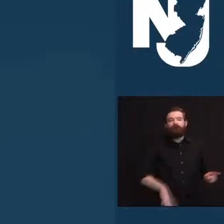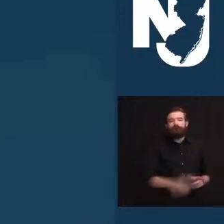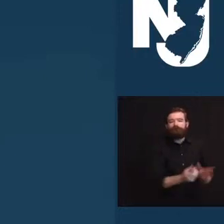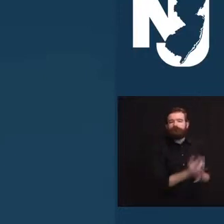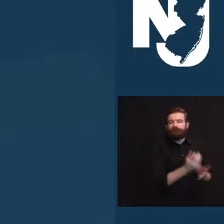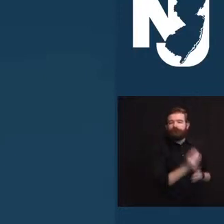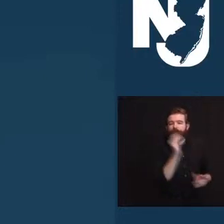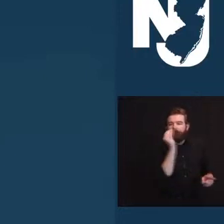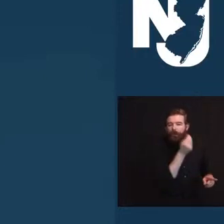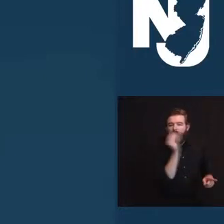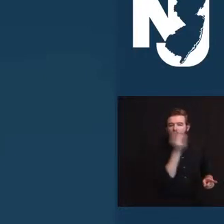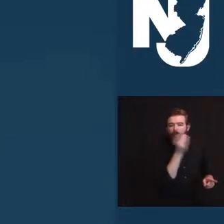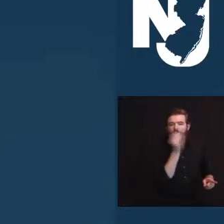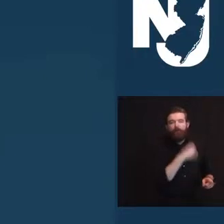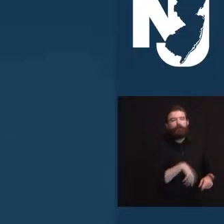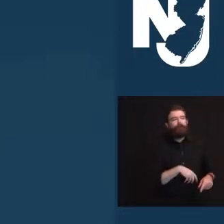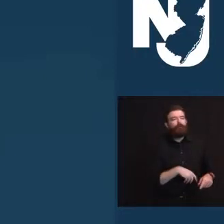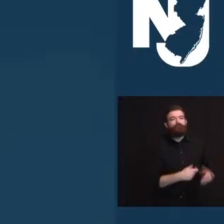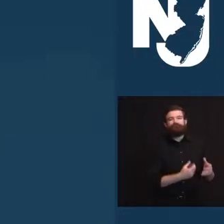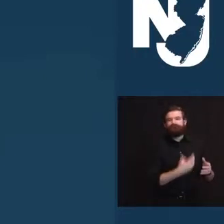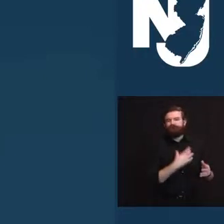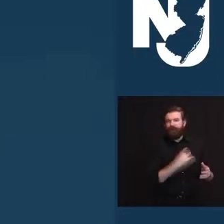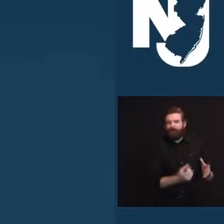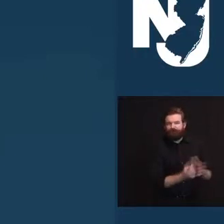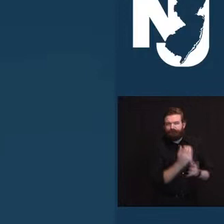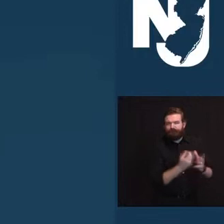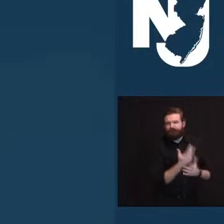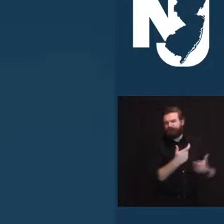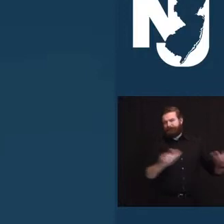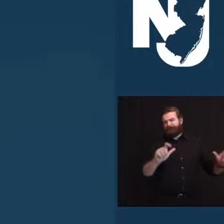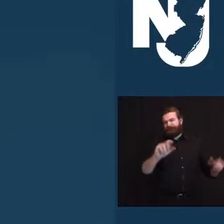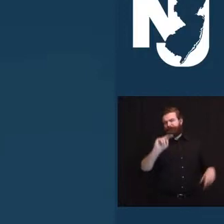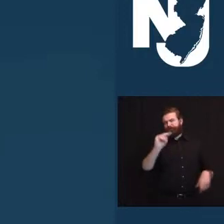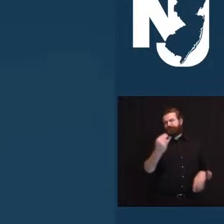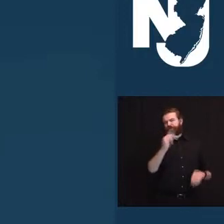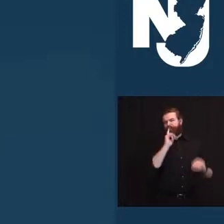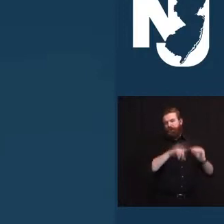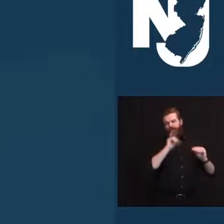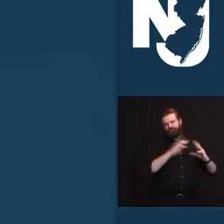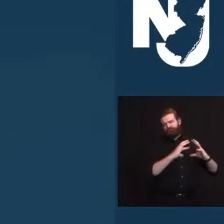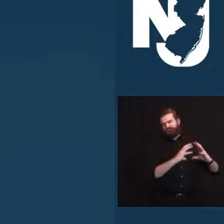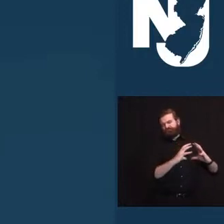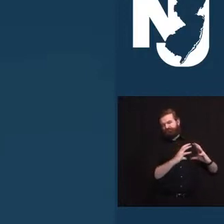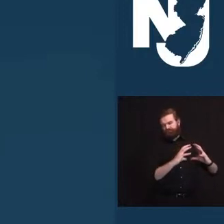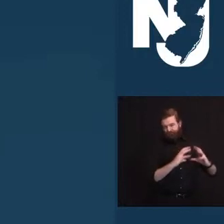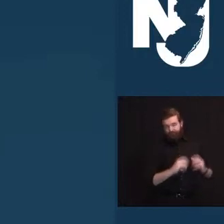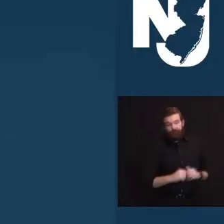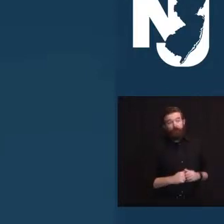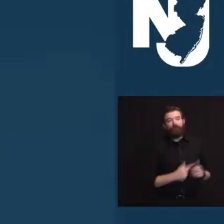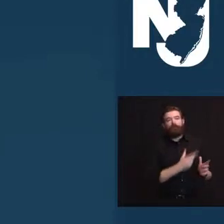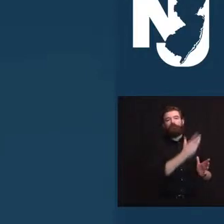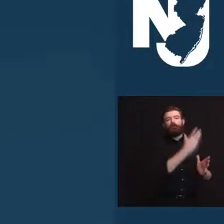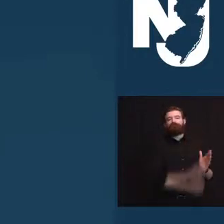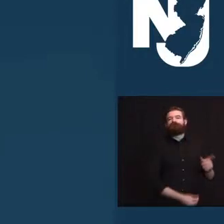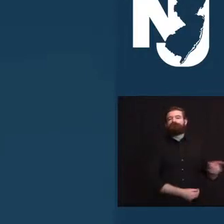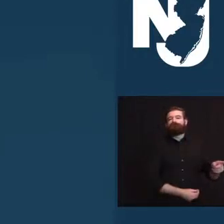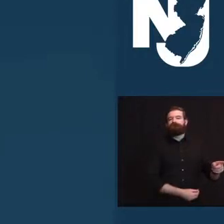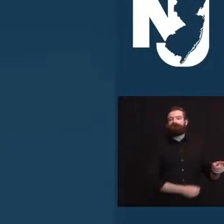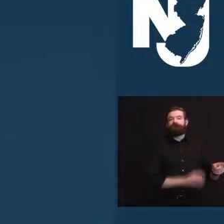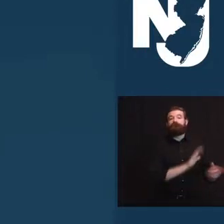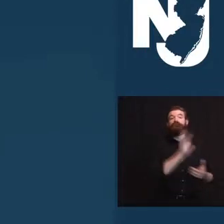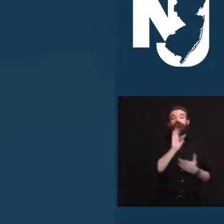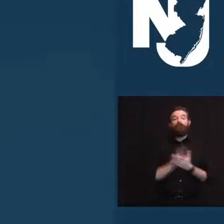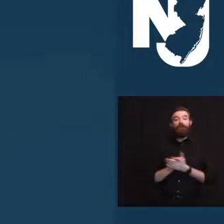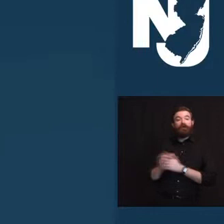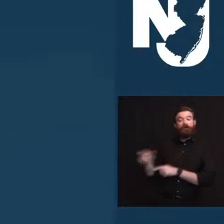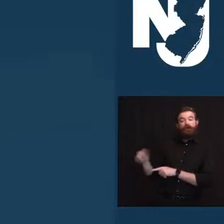and best Jersey tomatoes. Paul leaves behind Audine, and keep her in your prayer. She was also COVID positive,